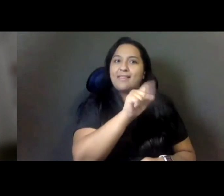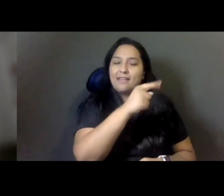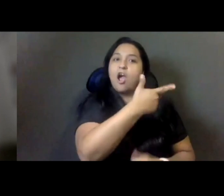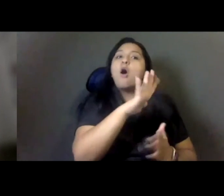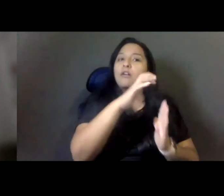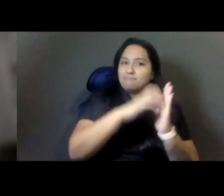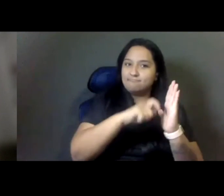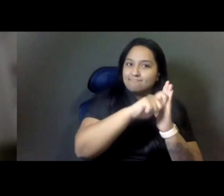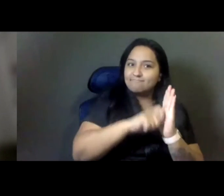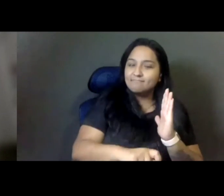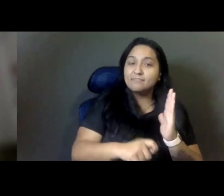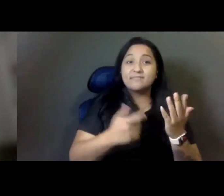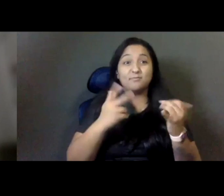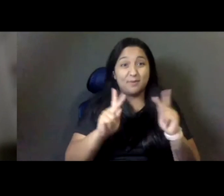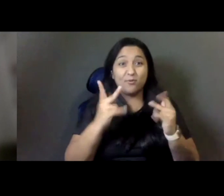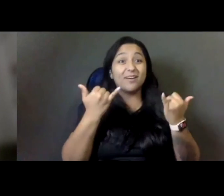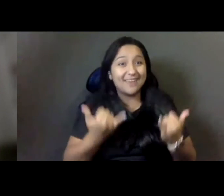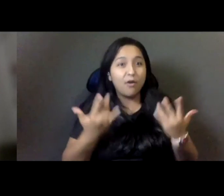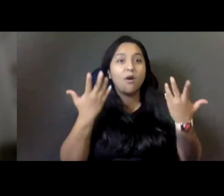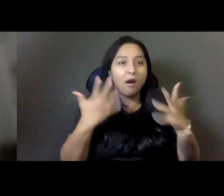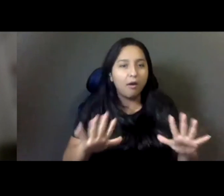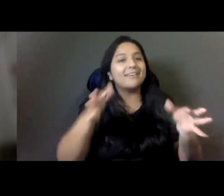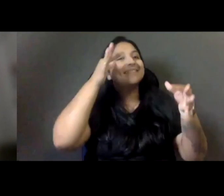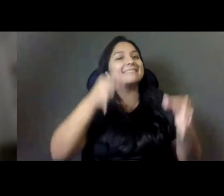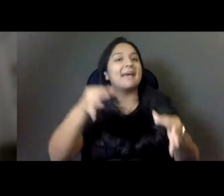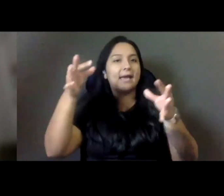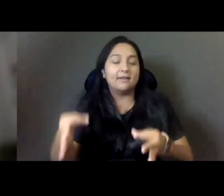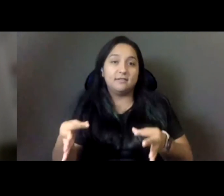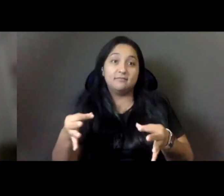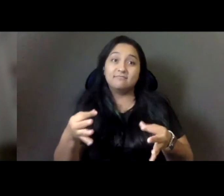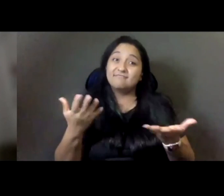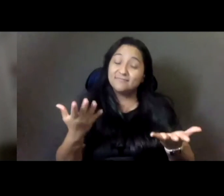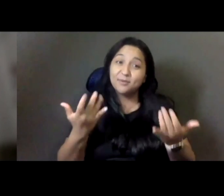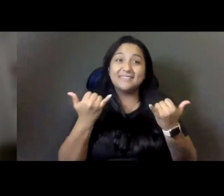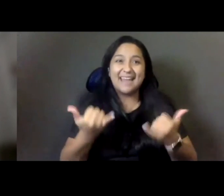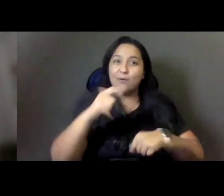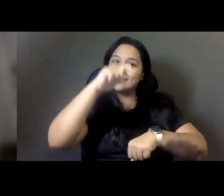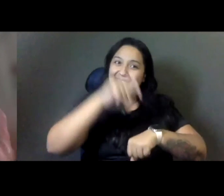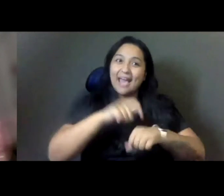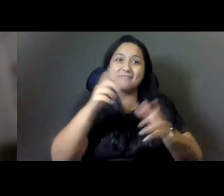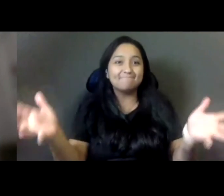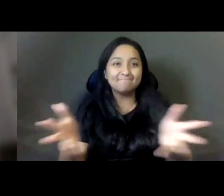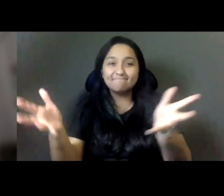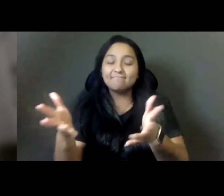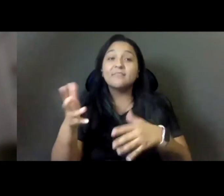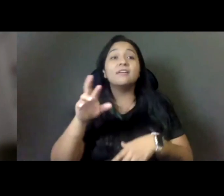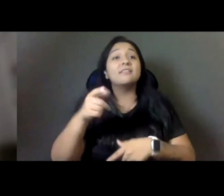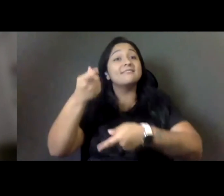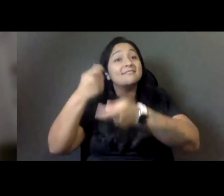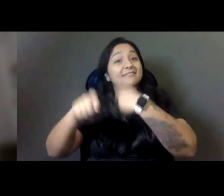is the time to really encourage people to say, to vote no on the recall and say yes to progress. And then, you know, as